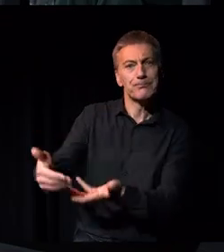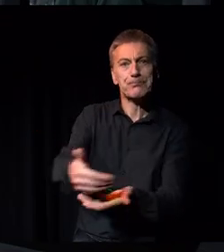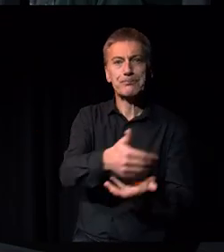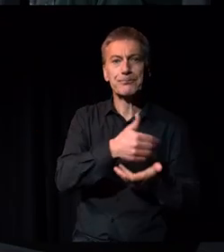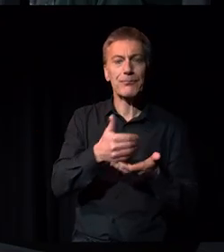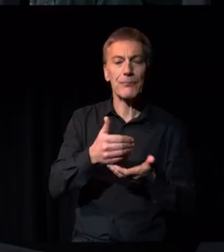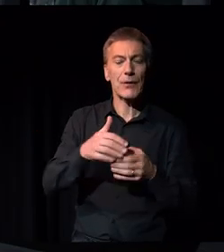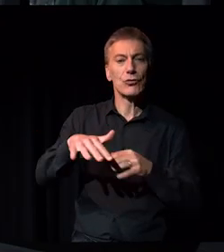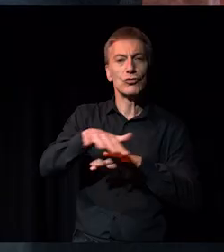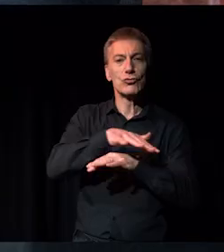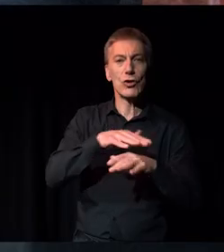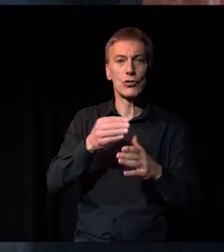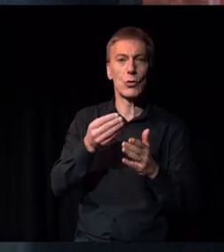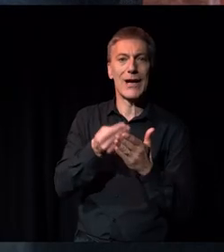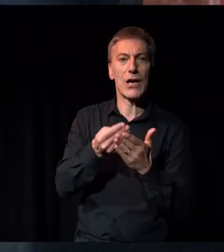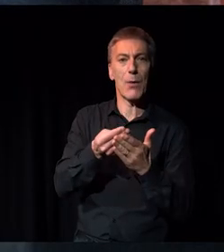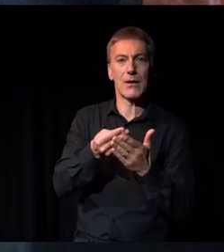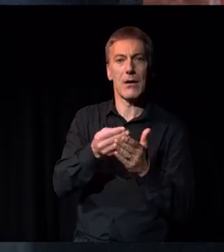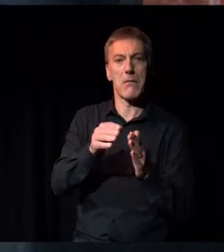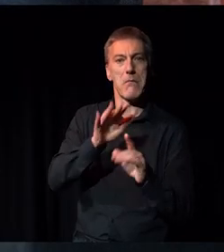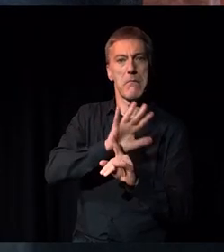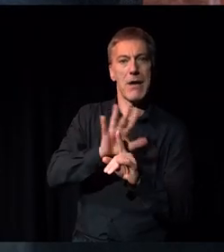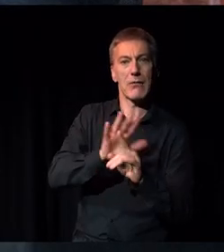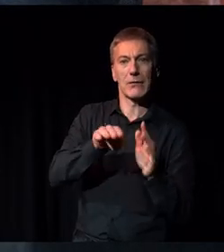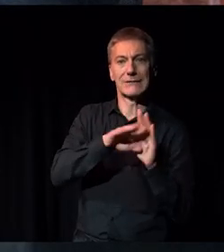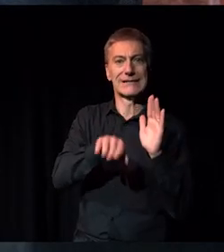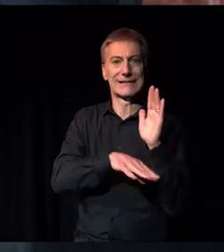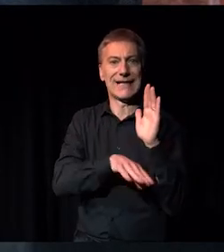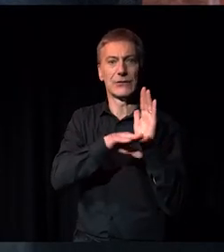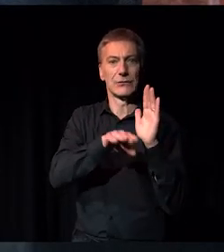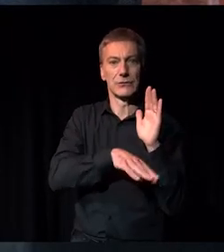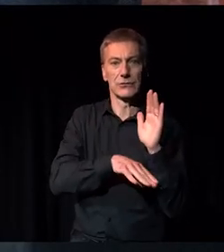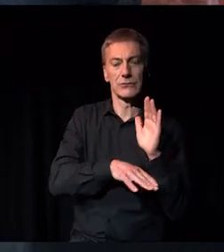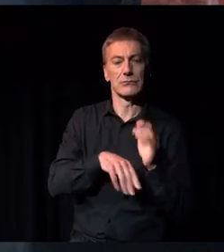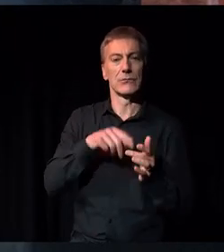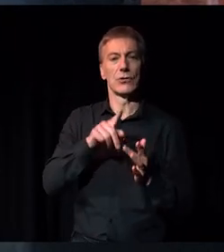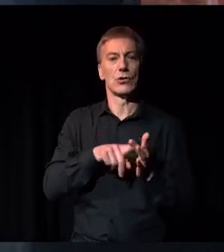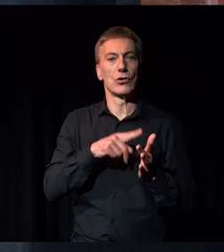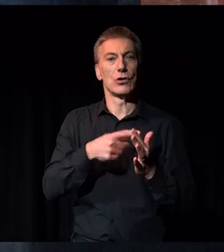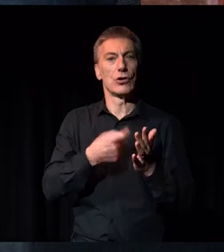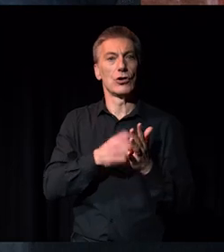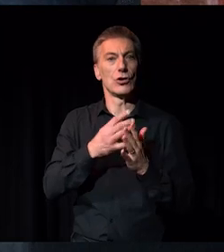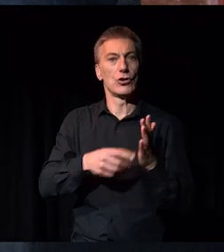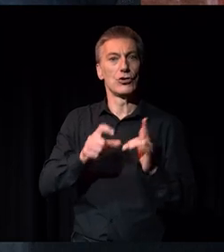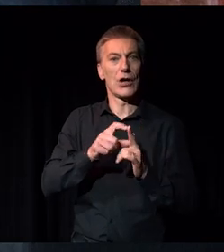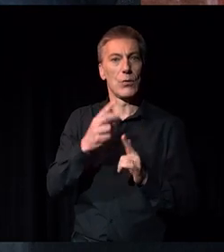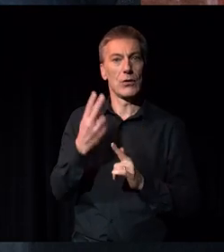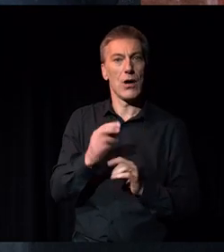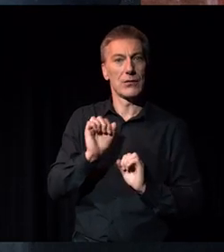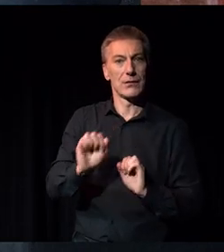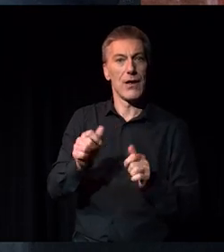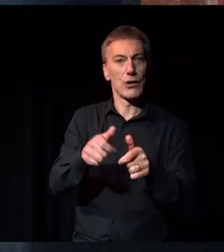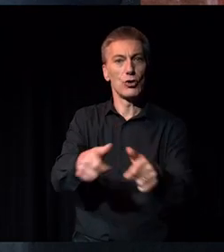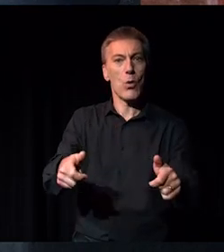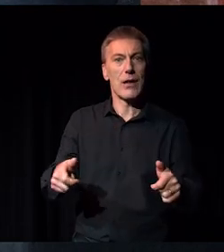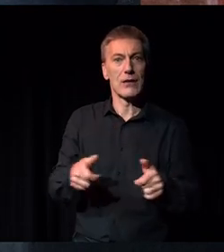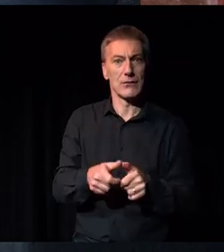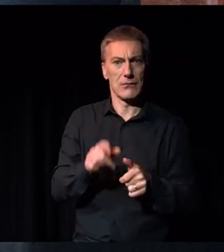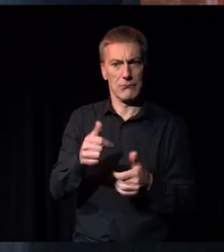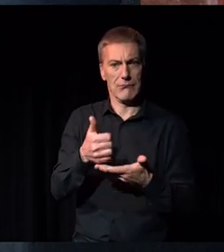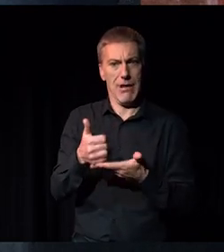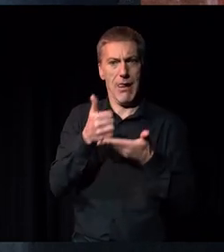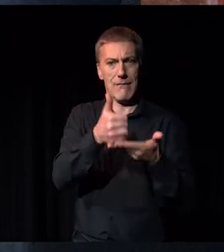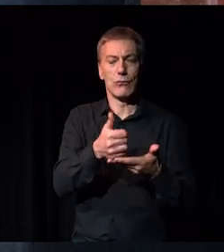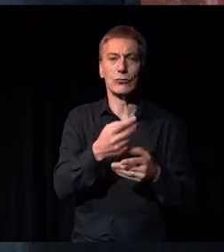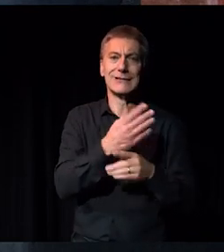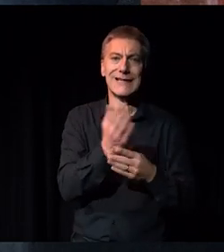background and status. I think the work that Jwood Arts have done with their toolkit will be incredibly helpful to the sector in terms of navigating